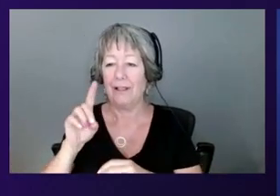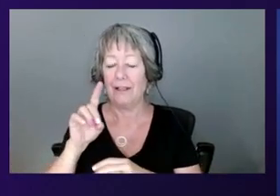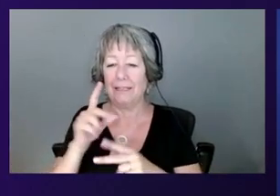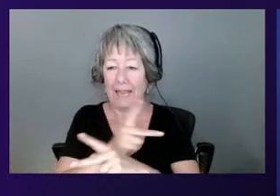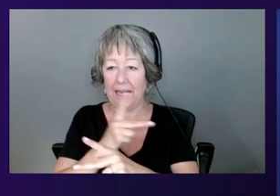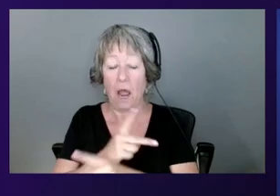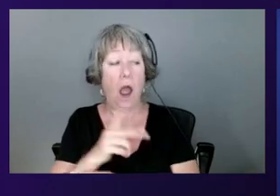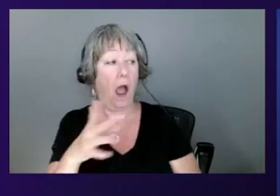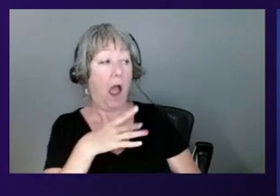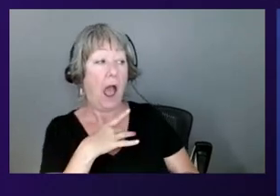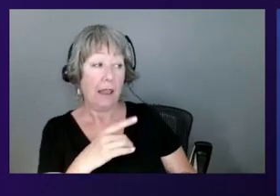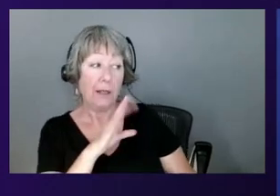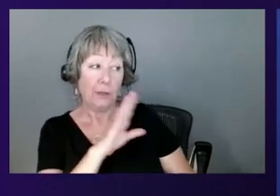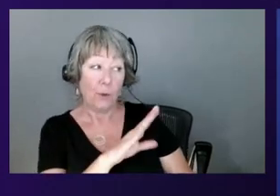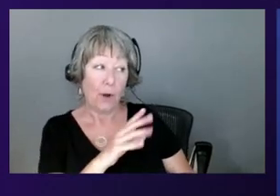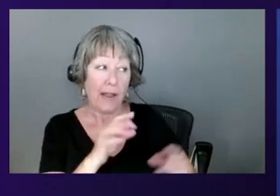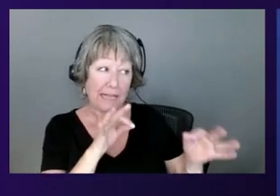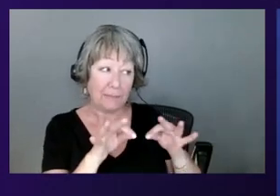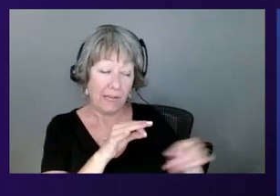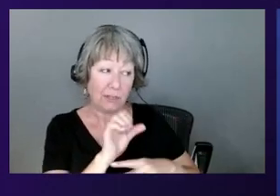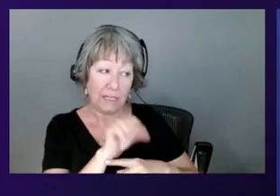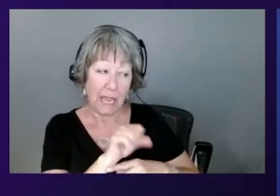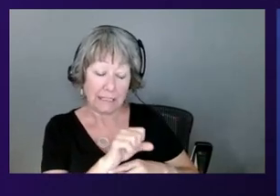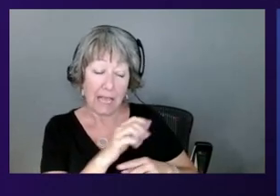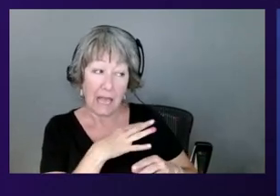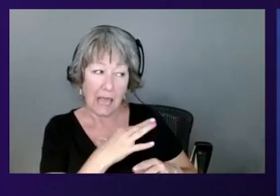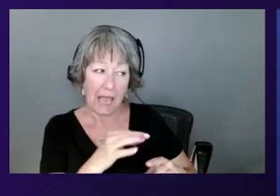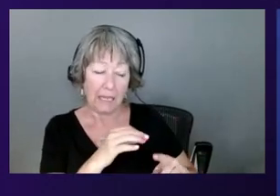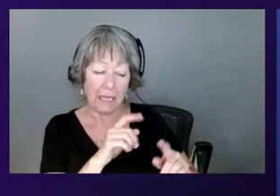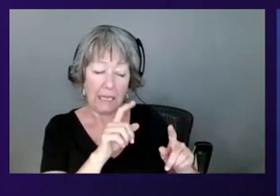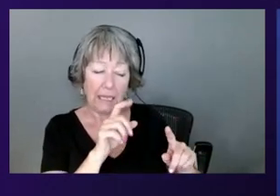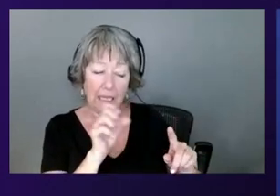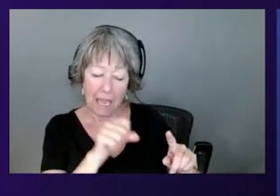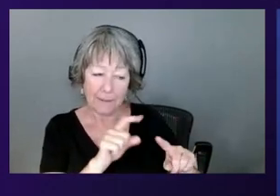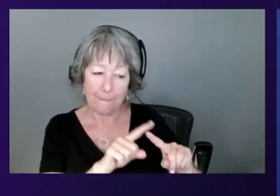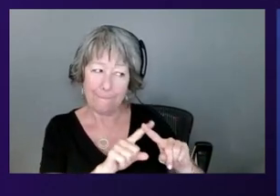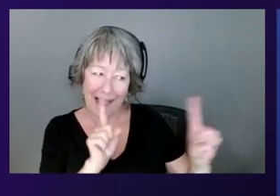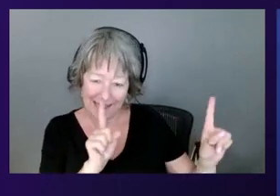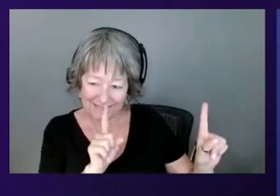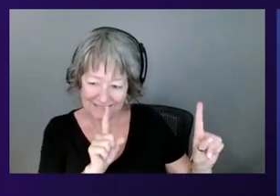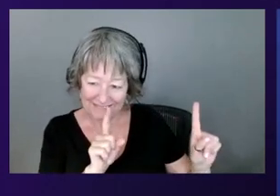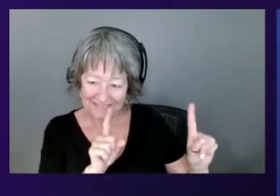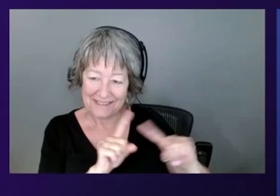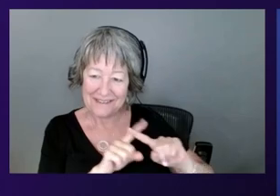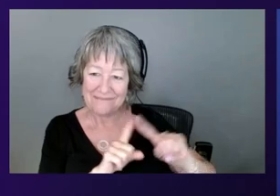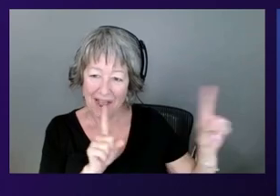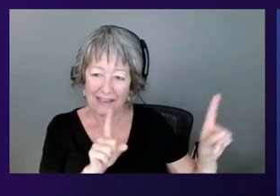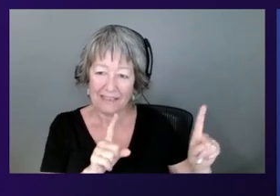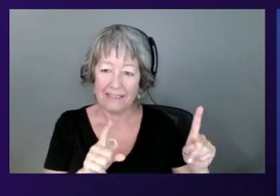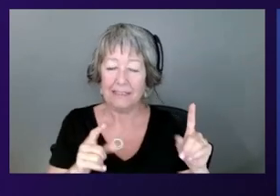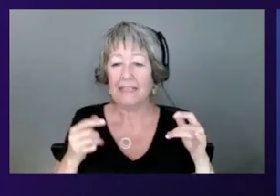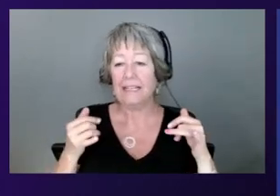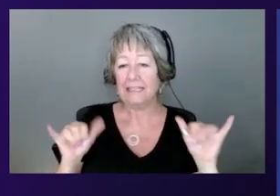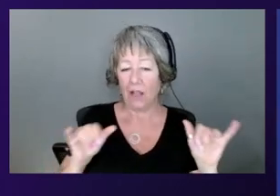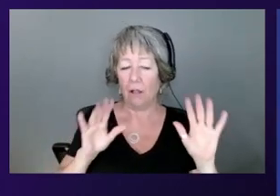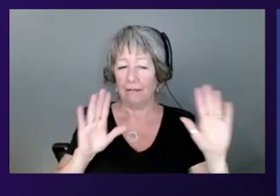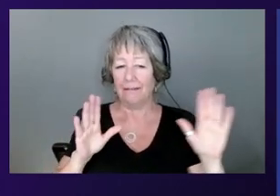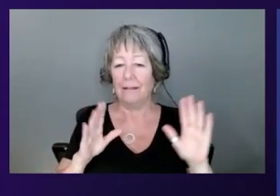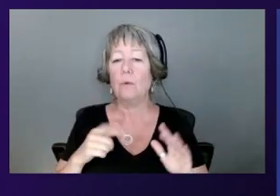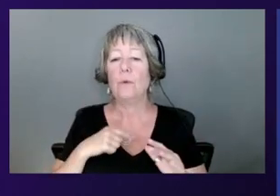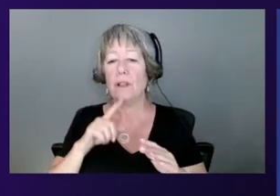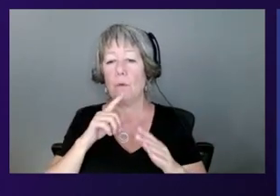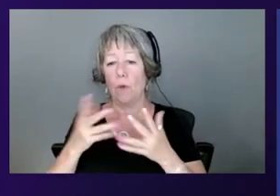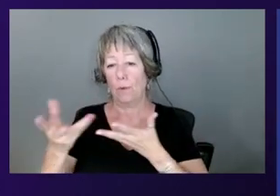your explanation is good. It's accurate, right? But it's still a very broad term, and when we engage with